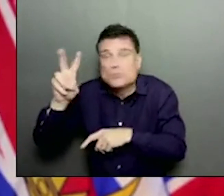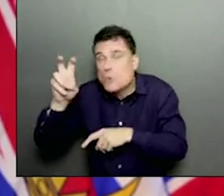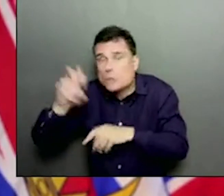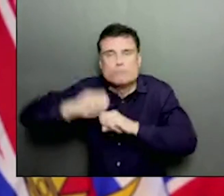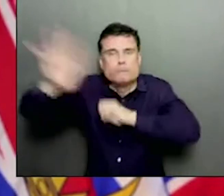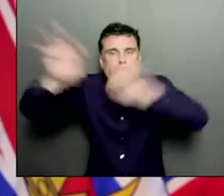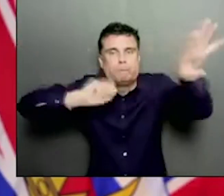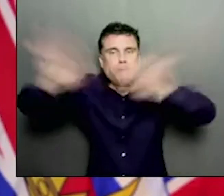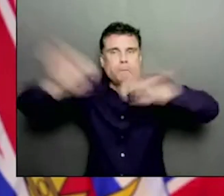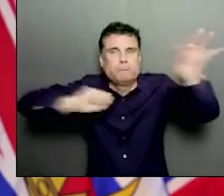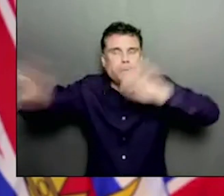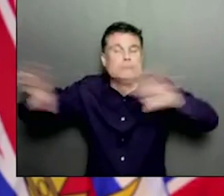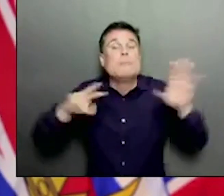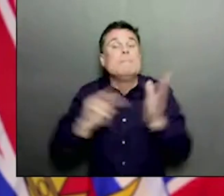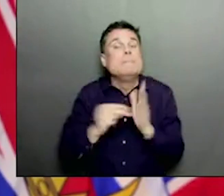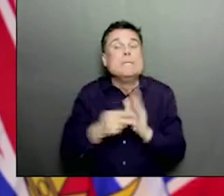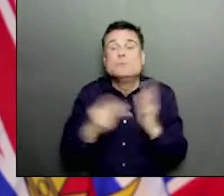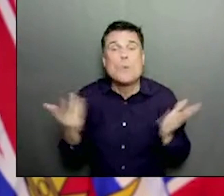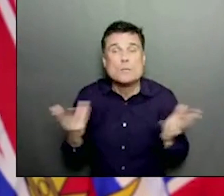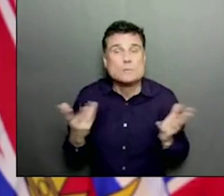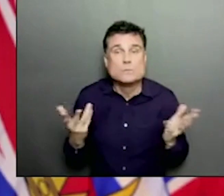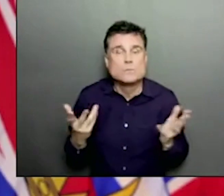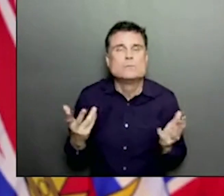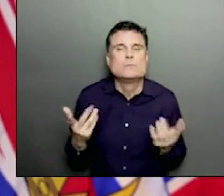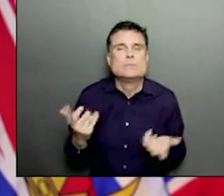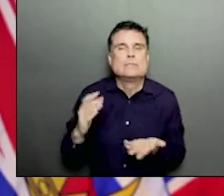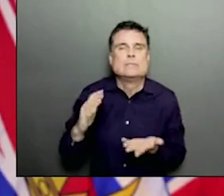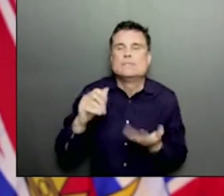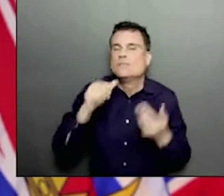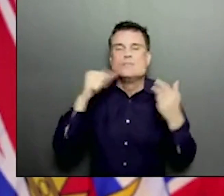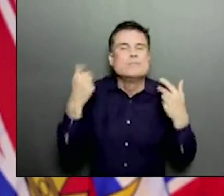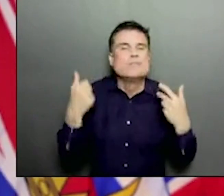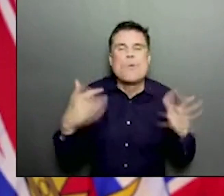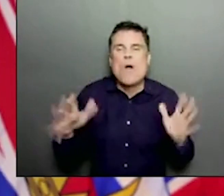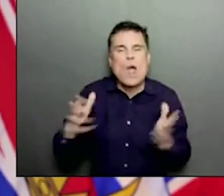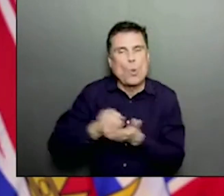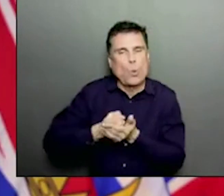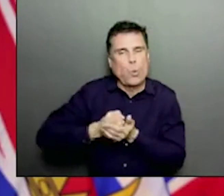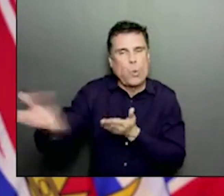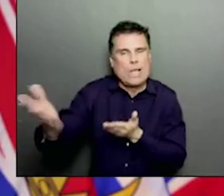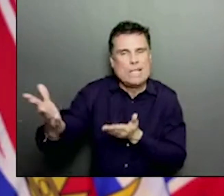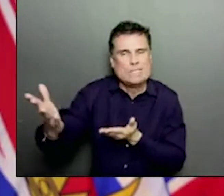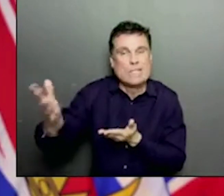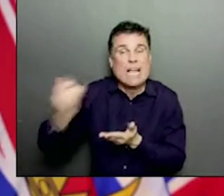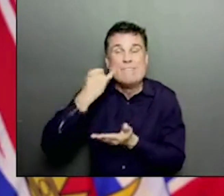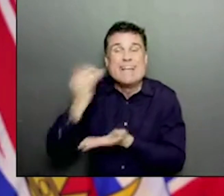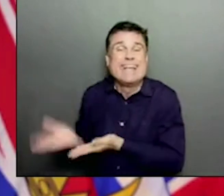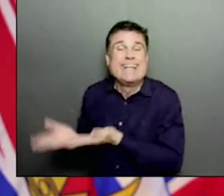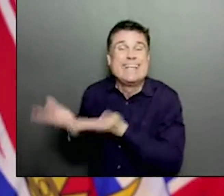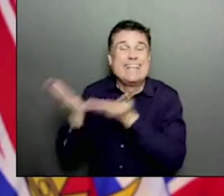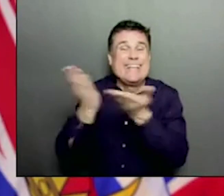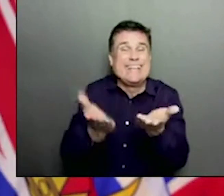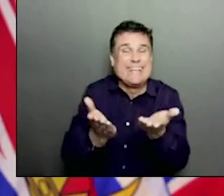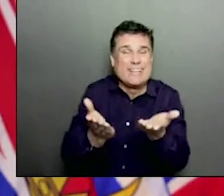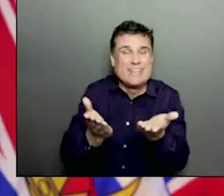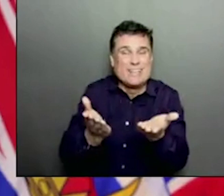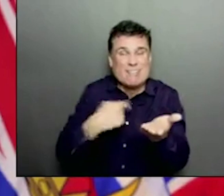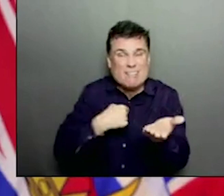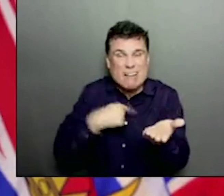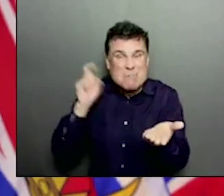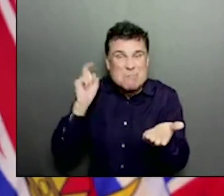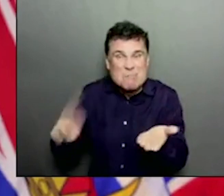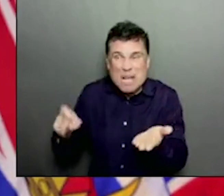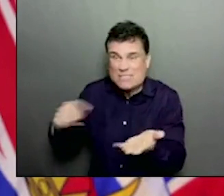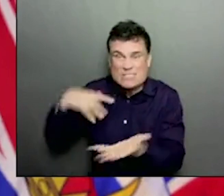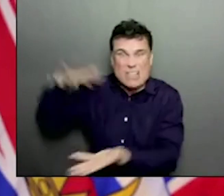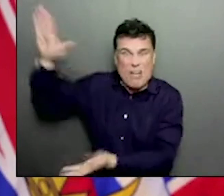waste any vaccine. Because that's the other part that's so important right now when we have limited supplies. We also are now able to move the Pfizer